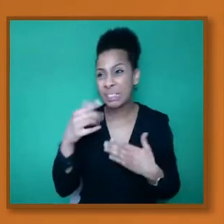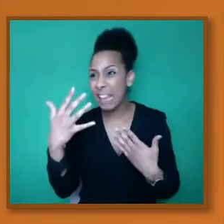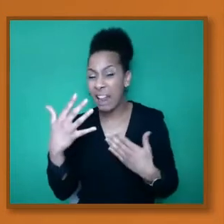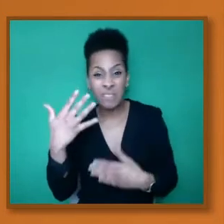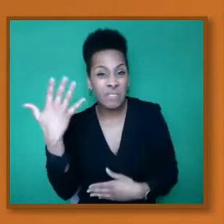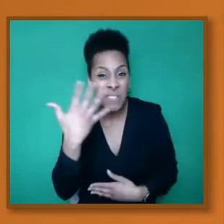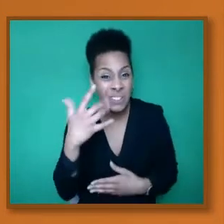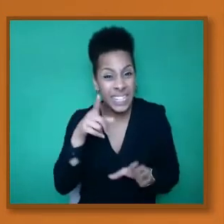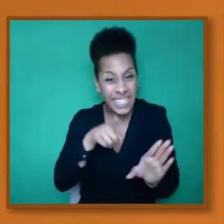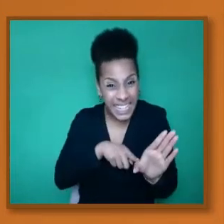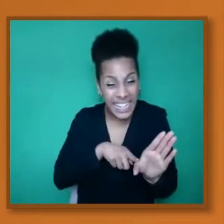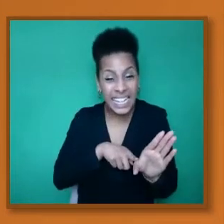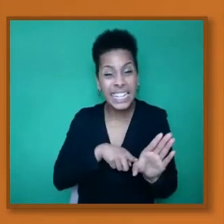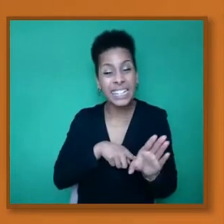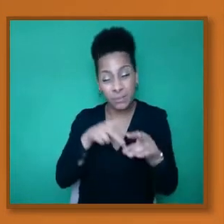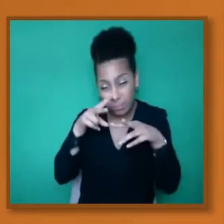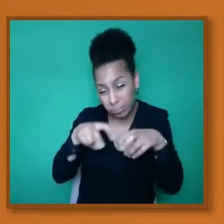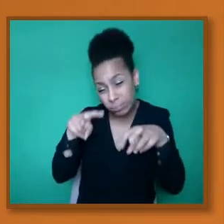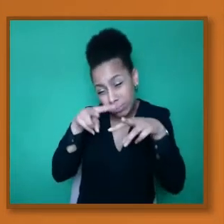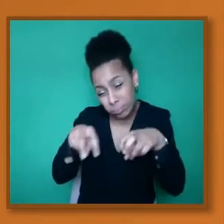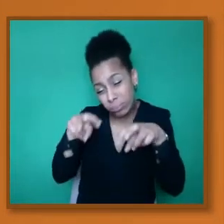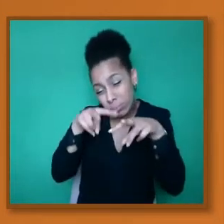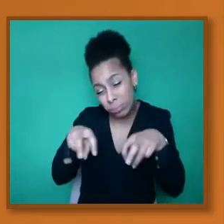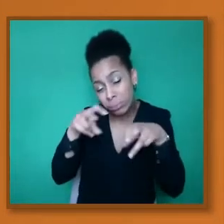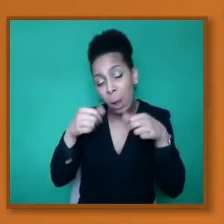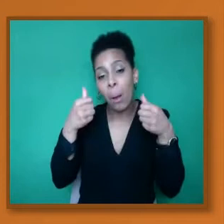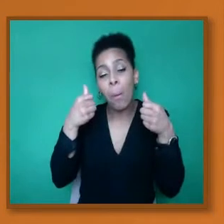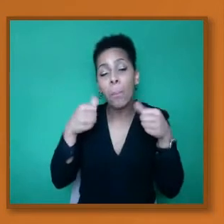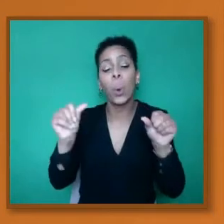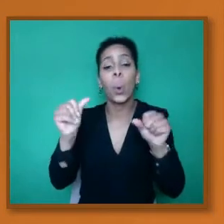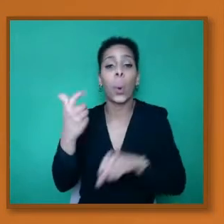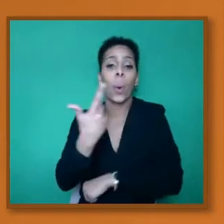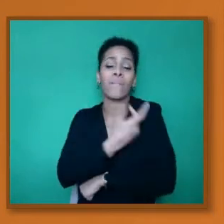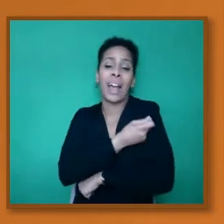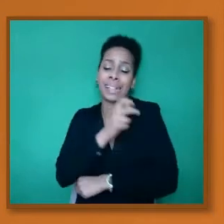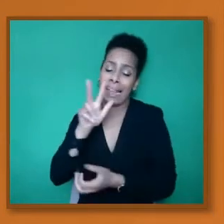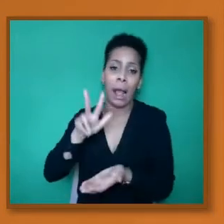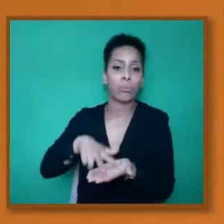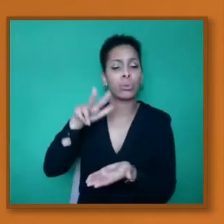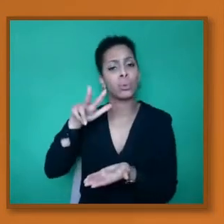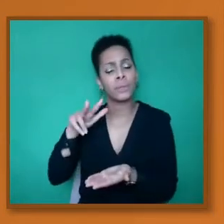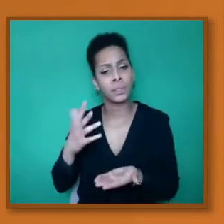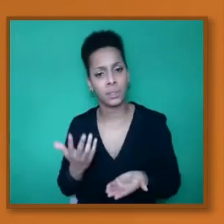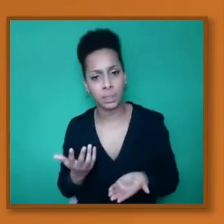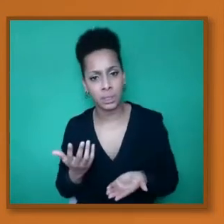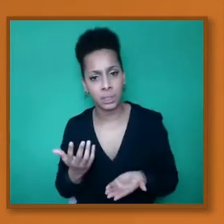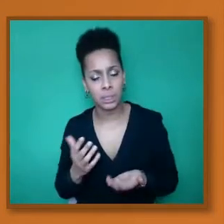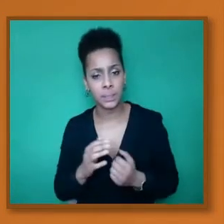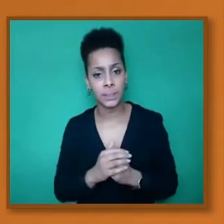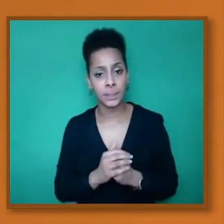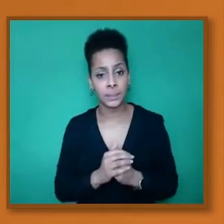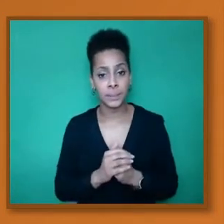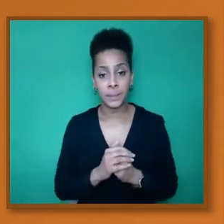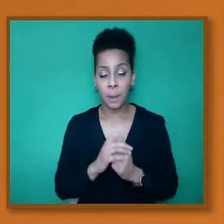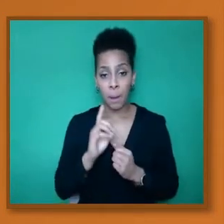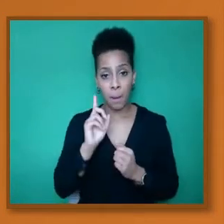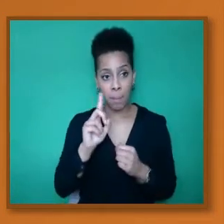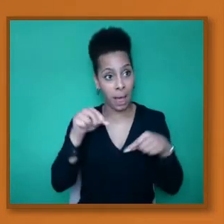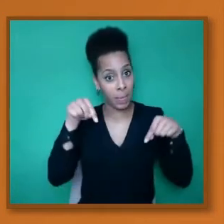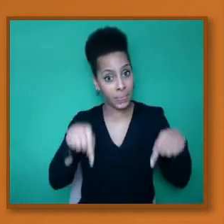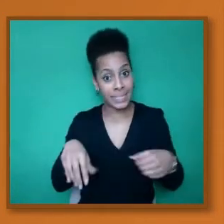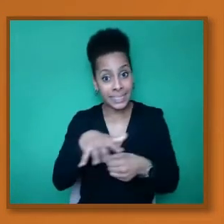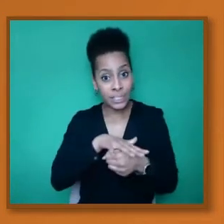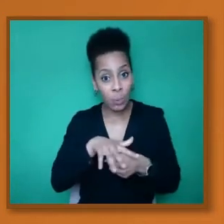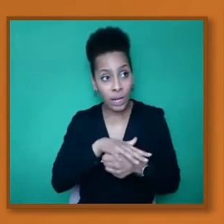a new vaccine approved. So if we fast forward to what happened in this situation, if we click